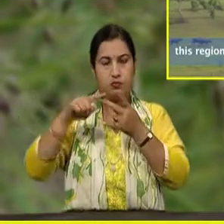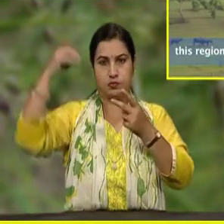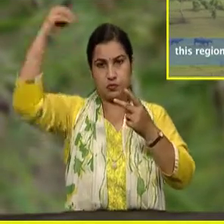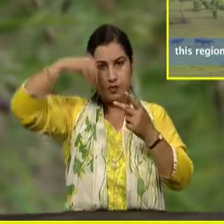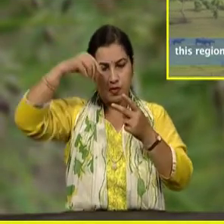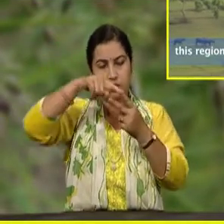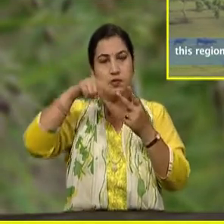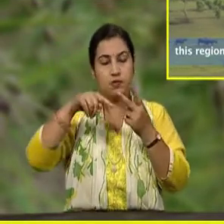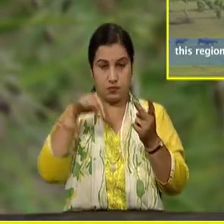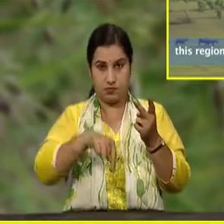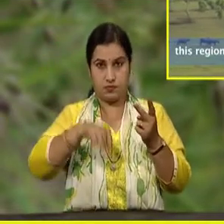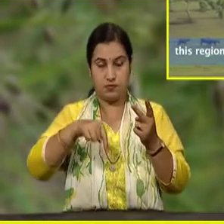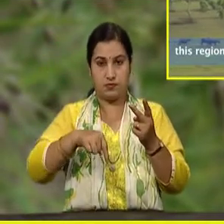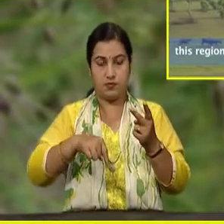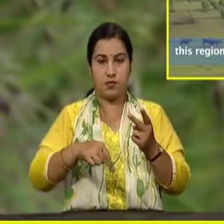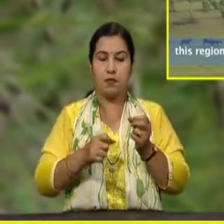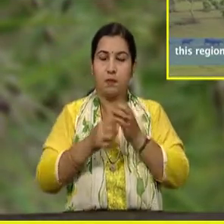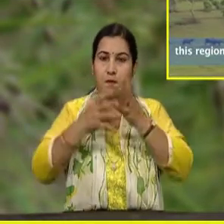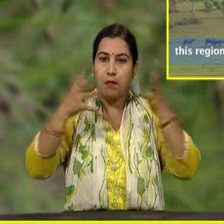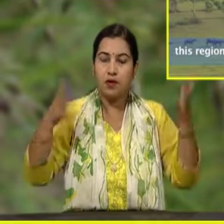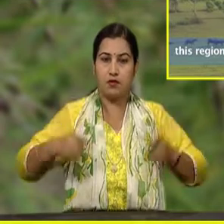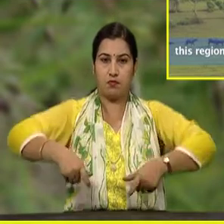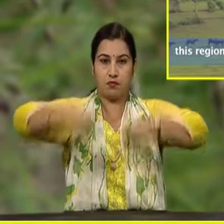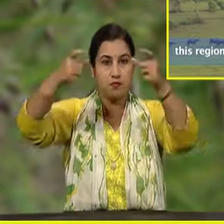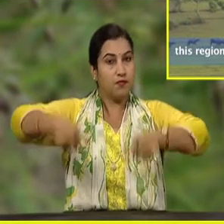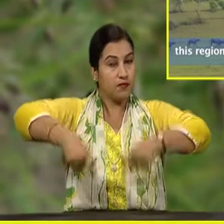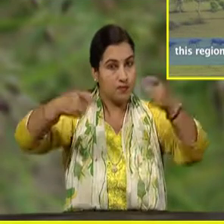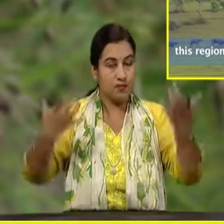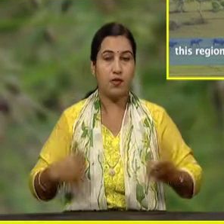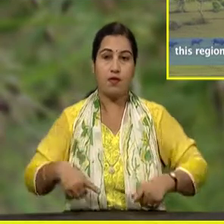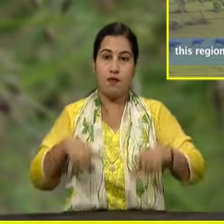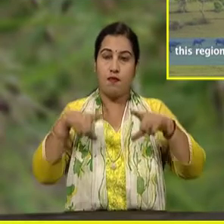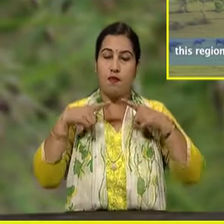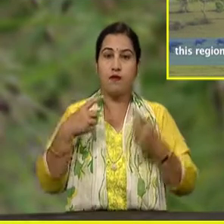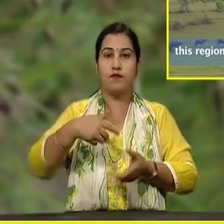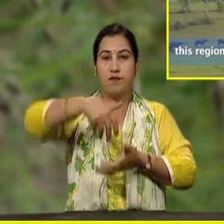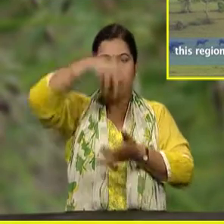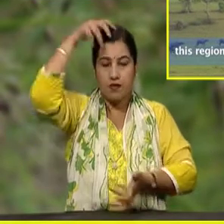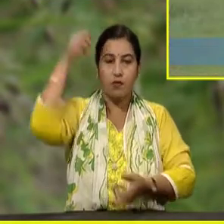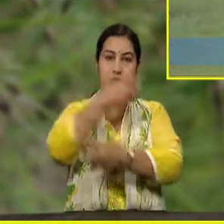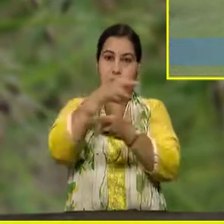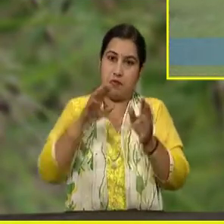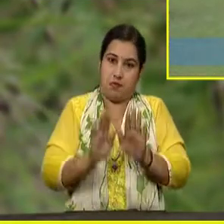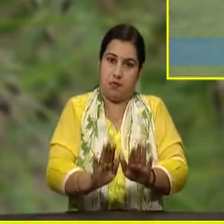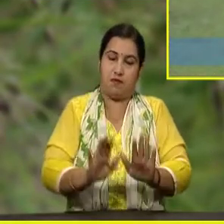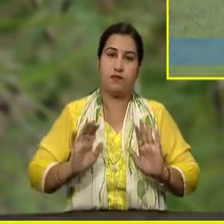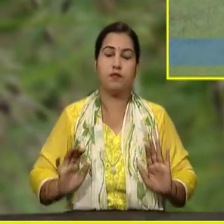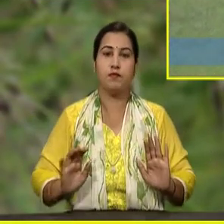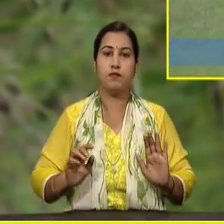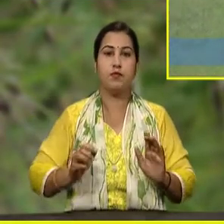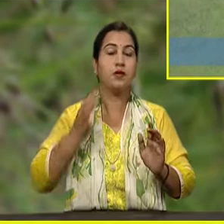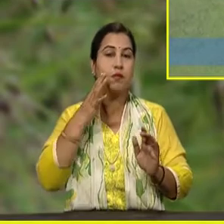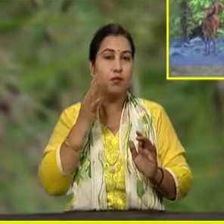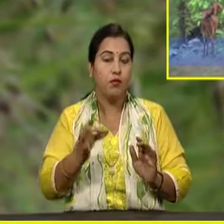supports wide variety of plants and animals. The major types of